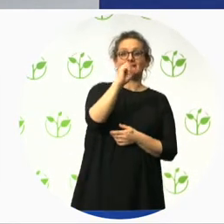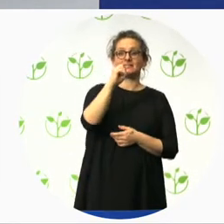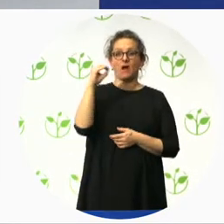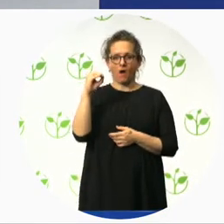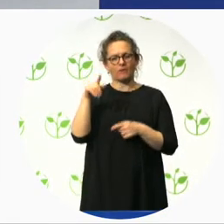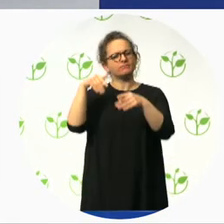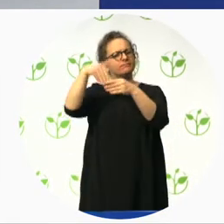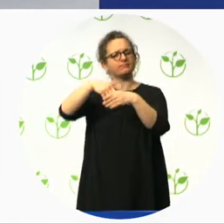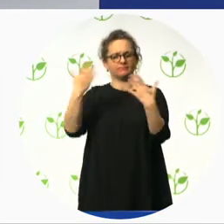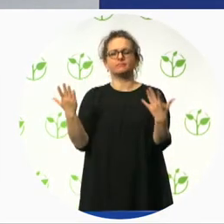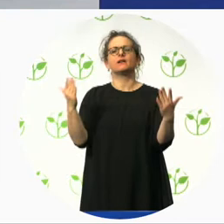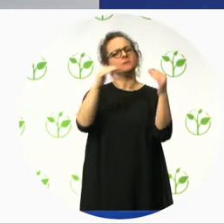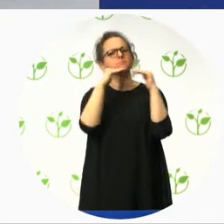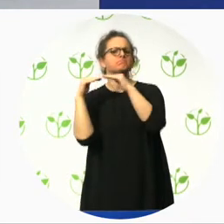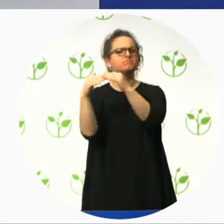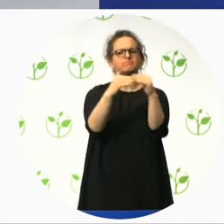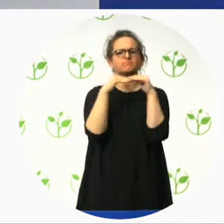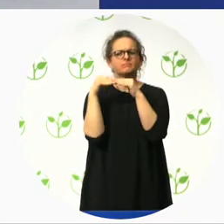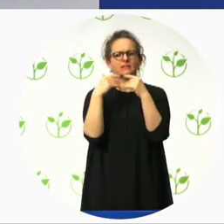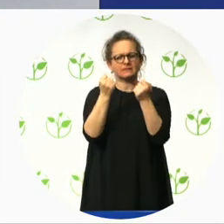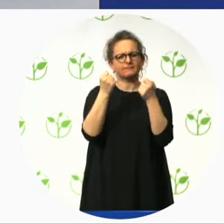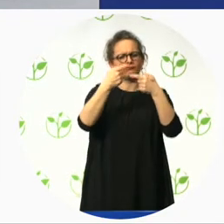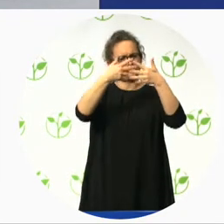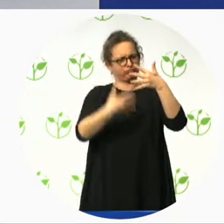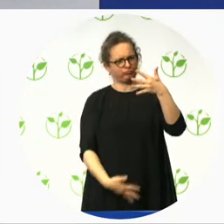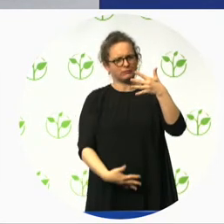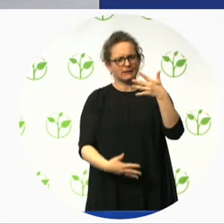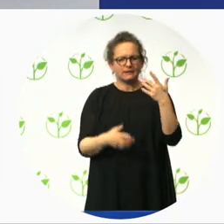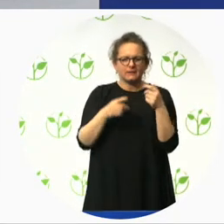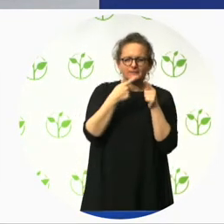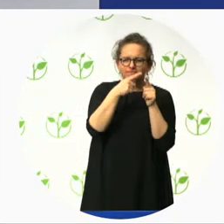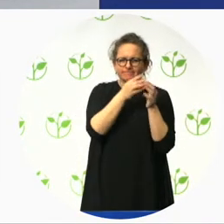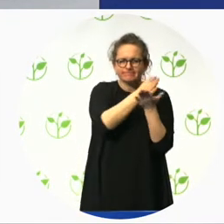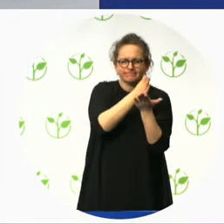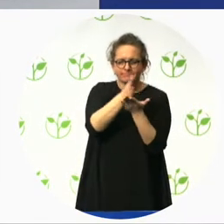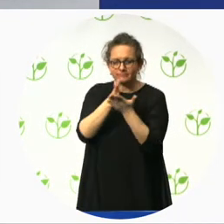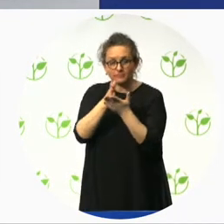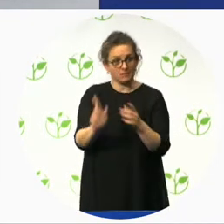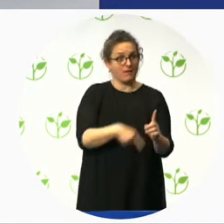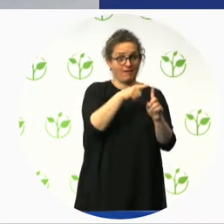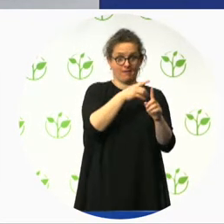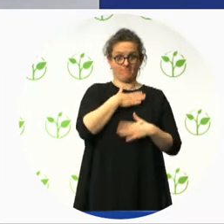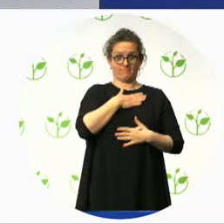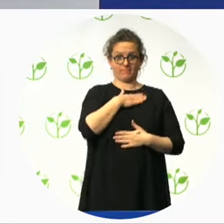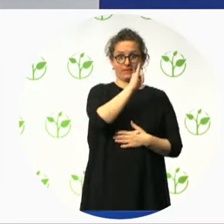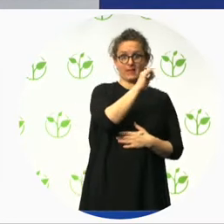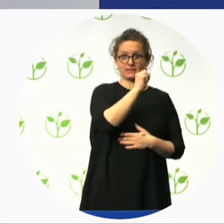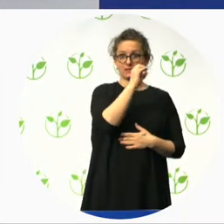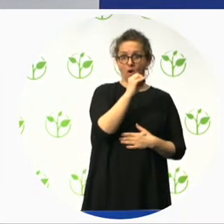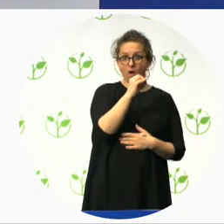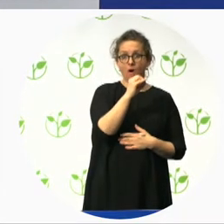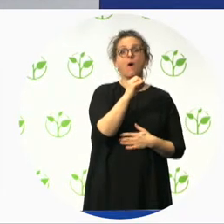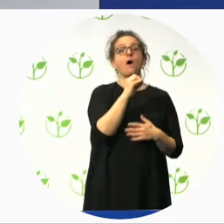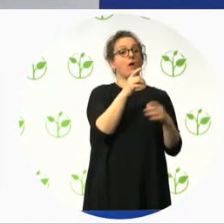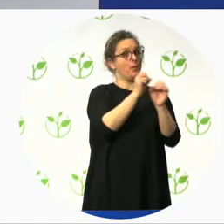level where regional legislation or building codes do not address accessibility or in some cases simply does not exist. The point of this